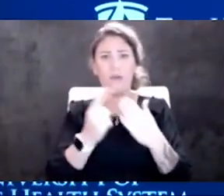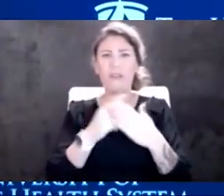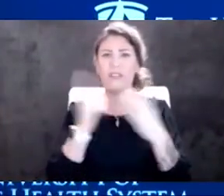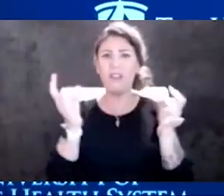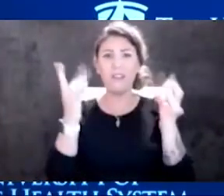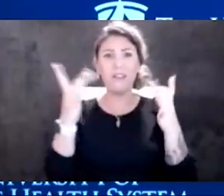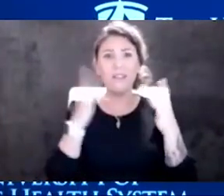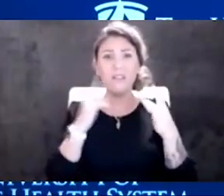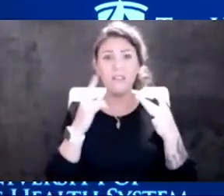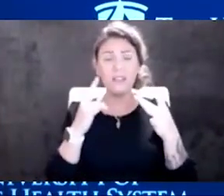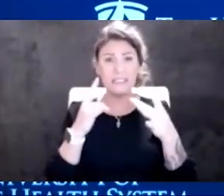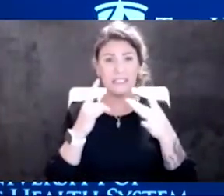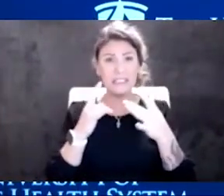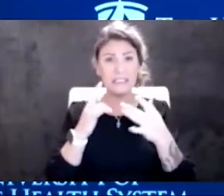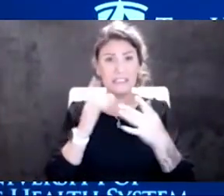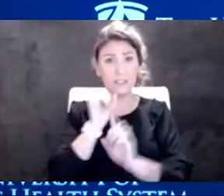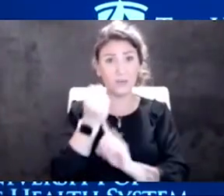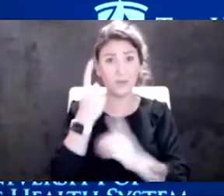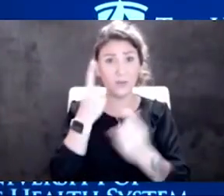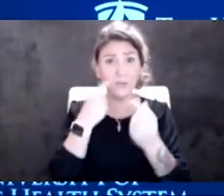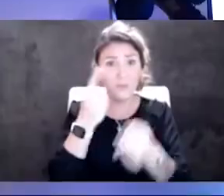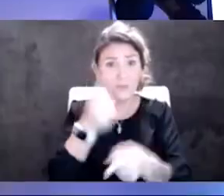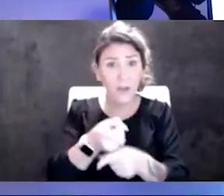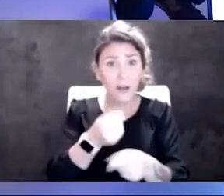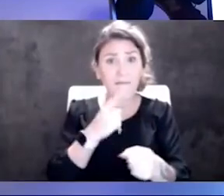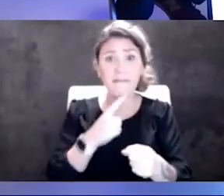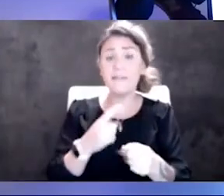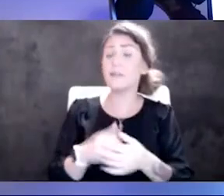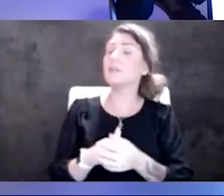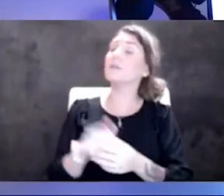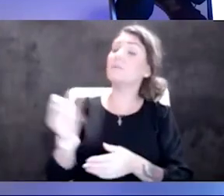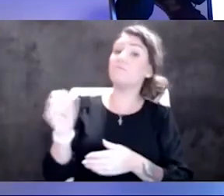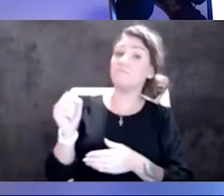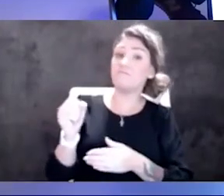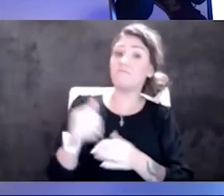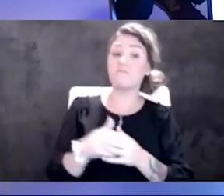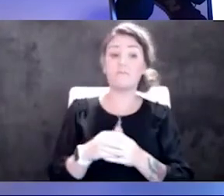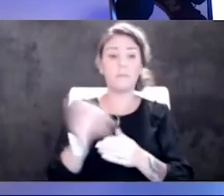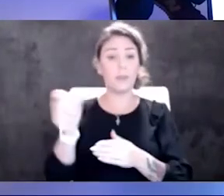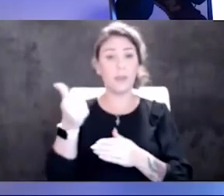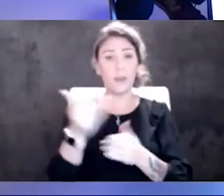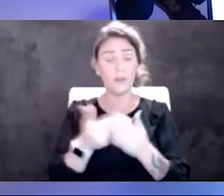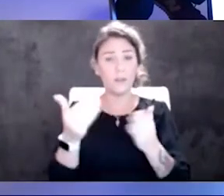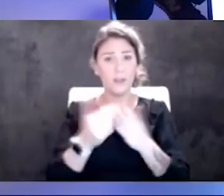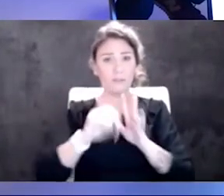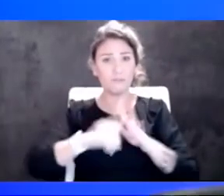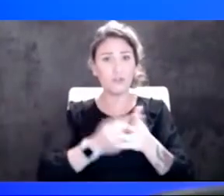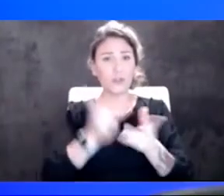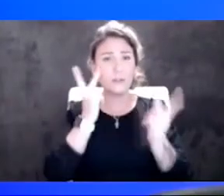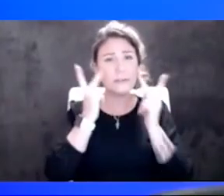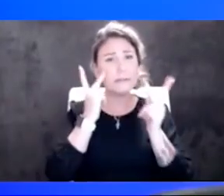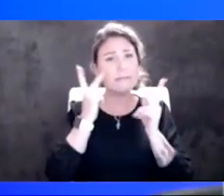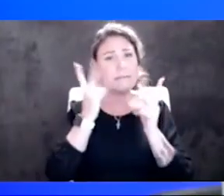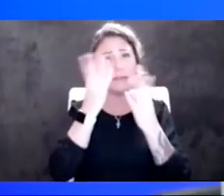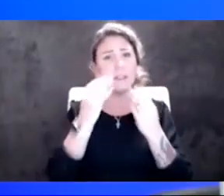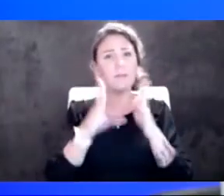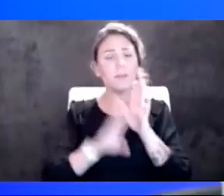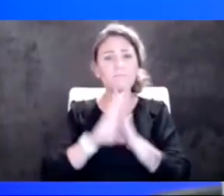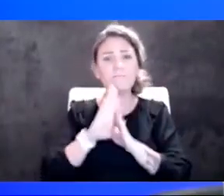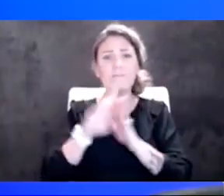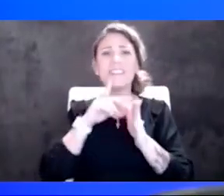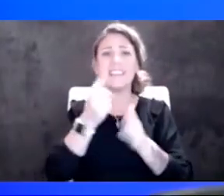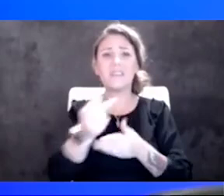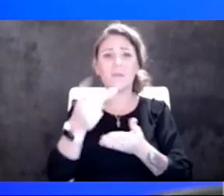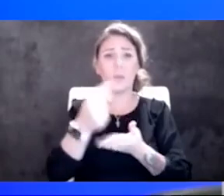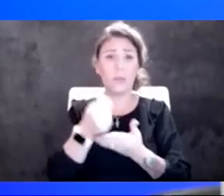right? What do you think? Yeah, could be. And the other thing that we're starting to see data emerge on is some of our therapies that we've been relying